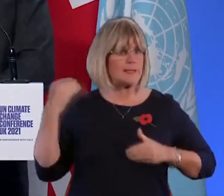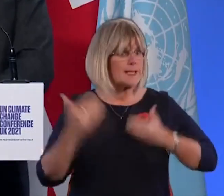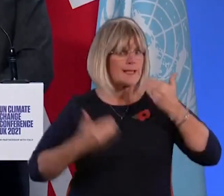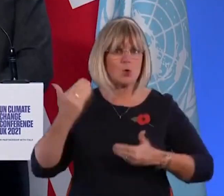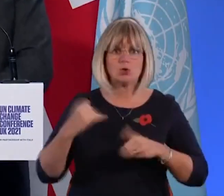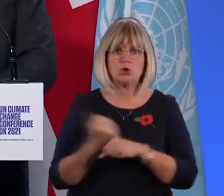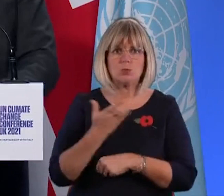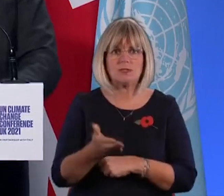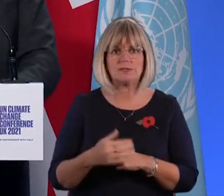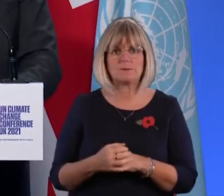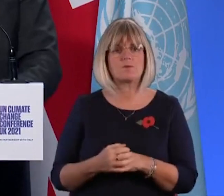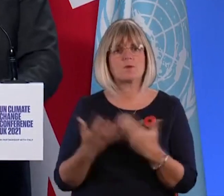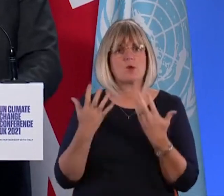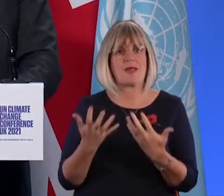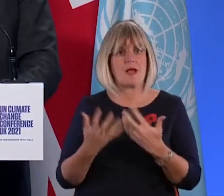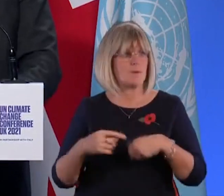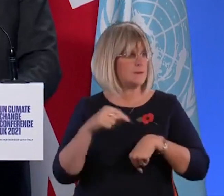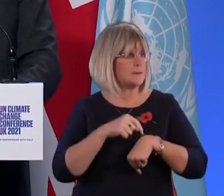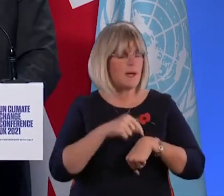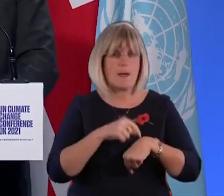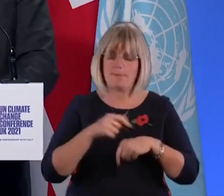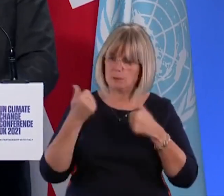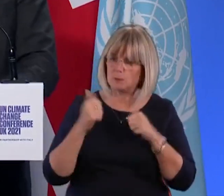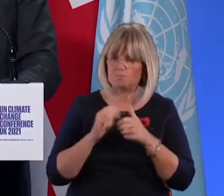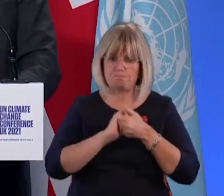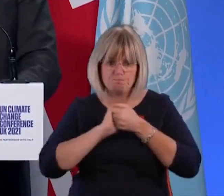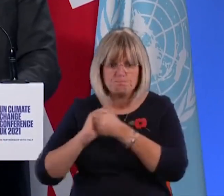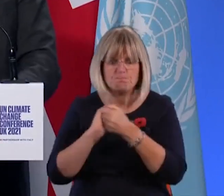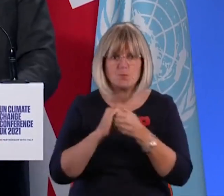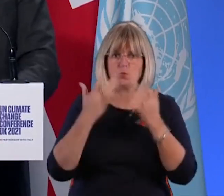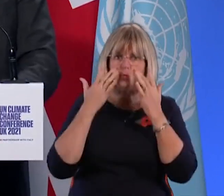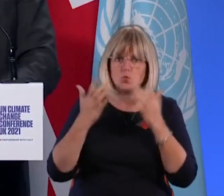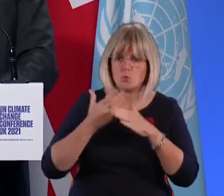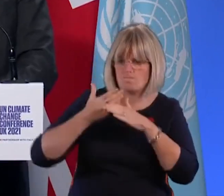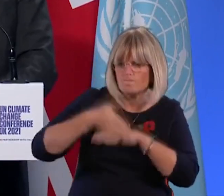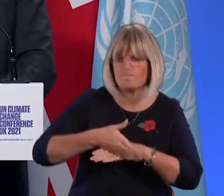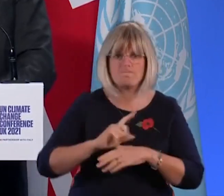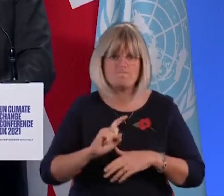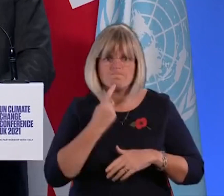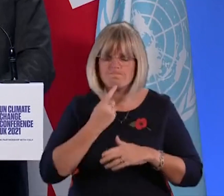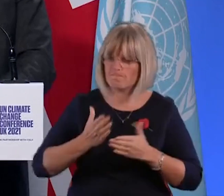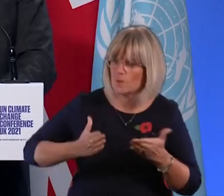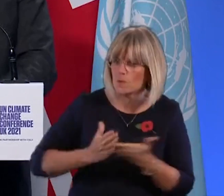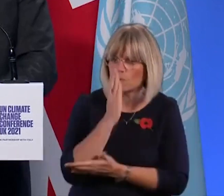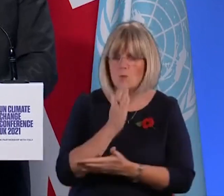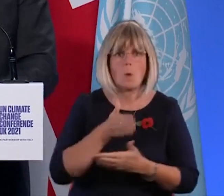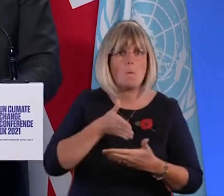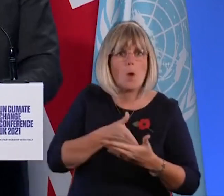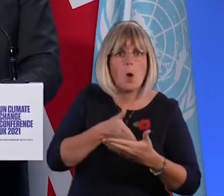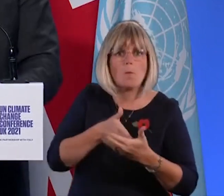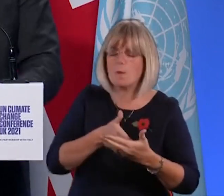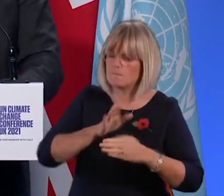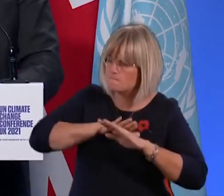to power on through the blockages, to look at the science with dispassionate eyes and think about how we can compromise,